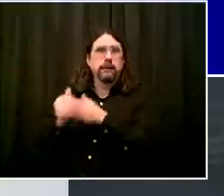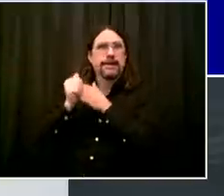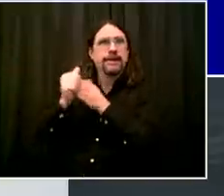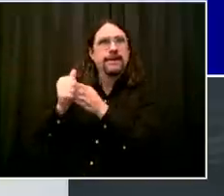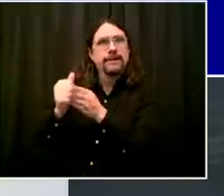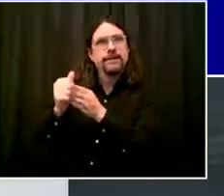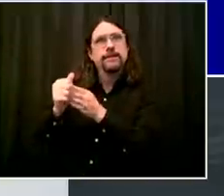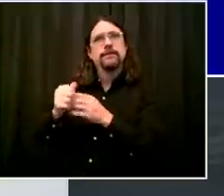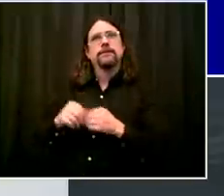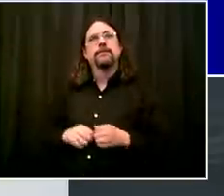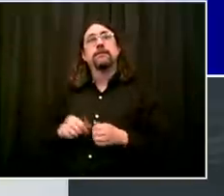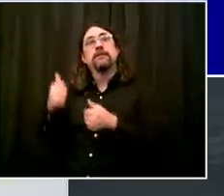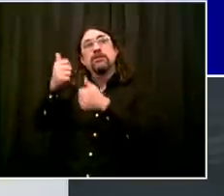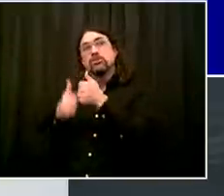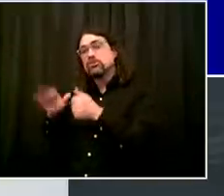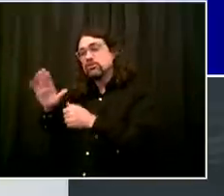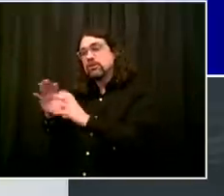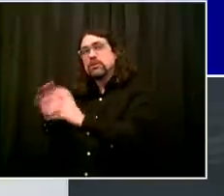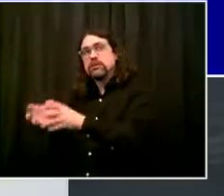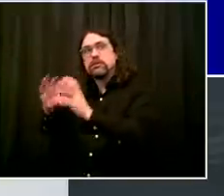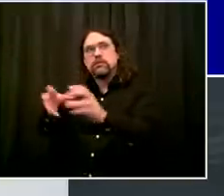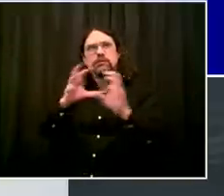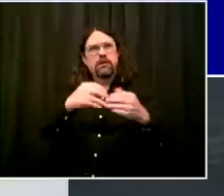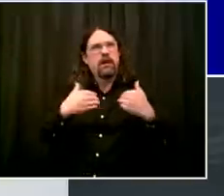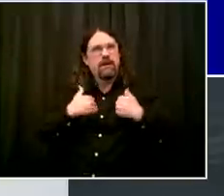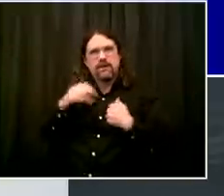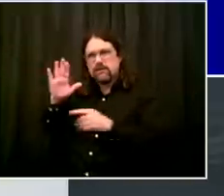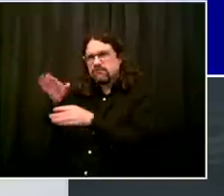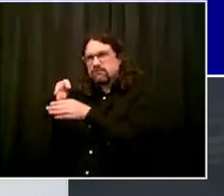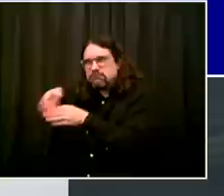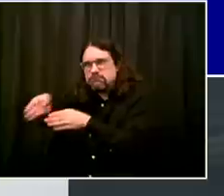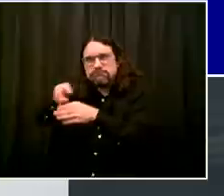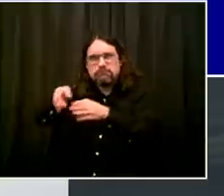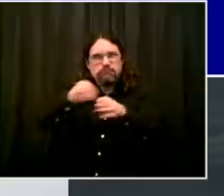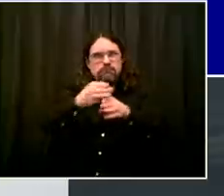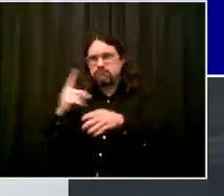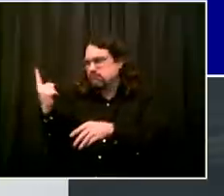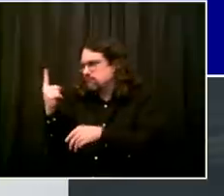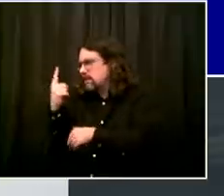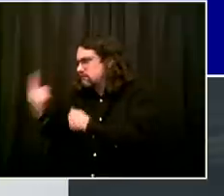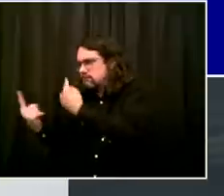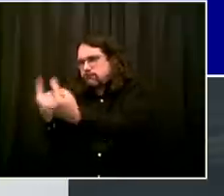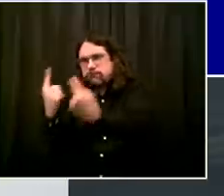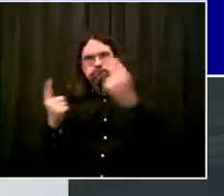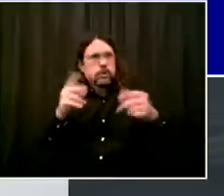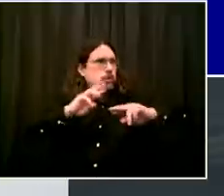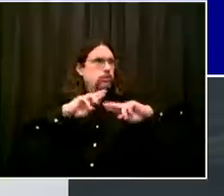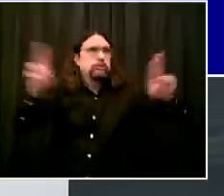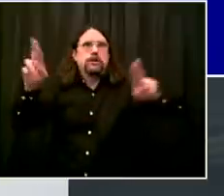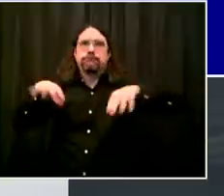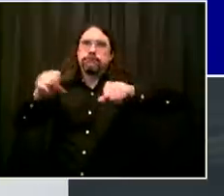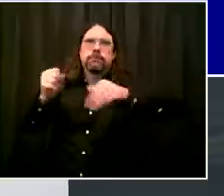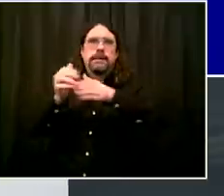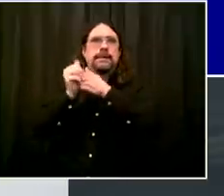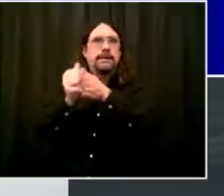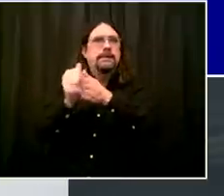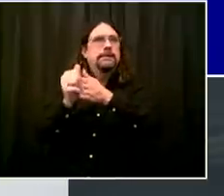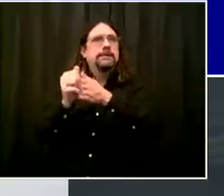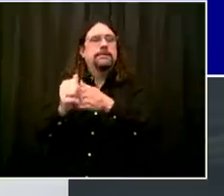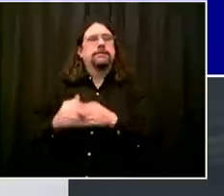was a very inspiring gathering. Another important point, these are folks who have tremendous national networks